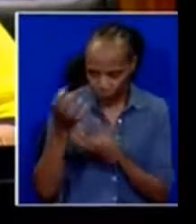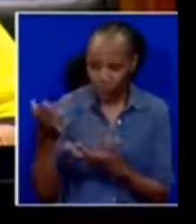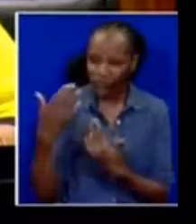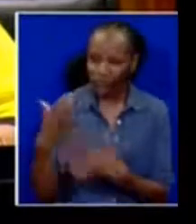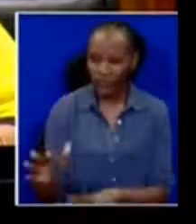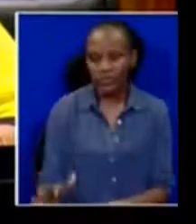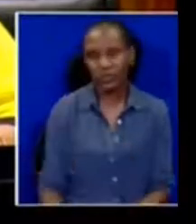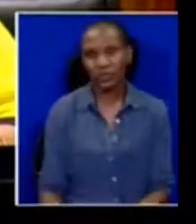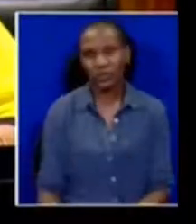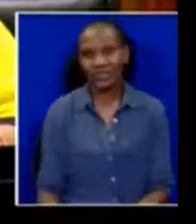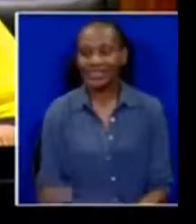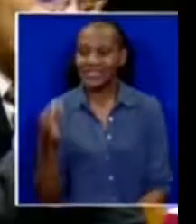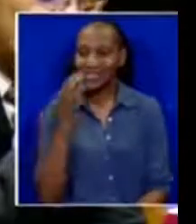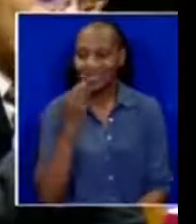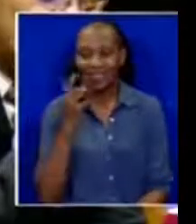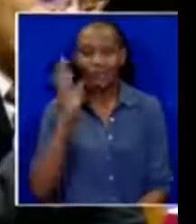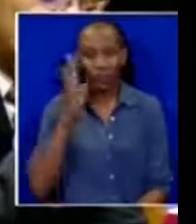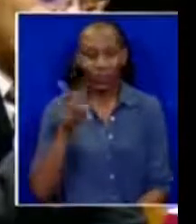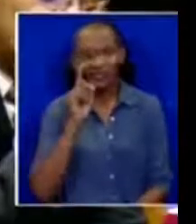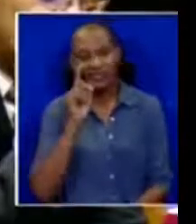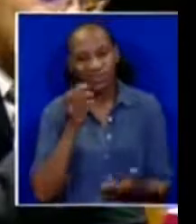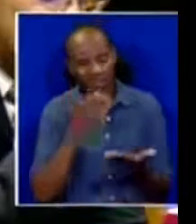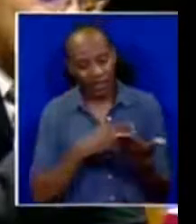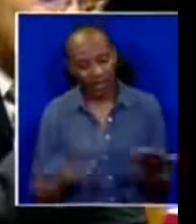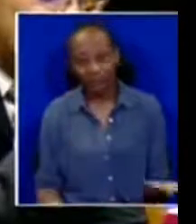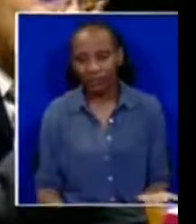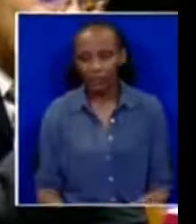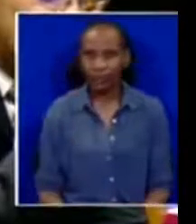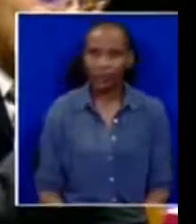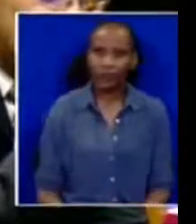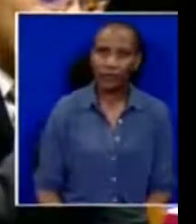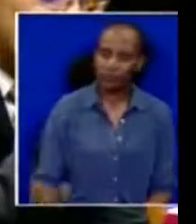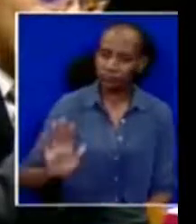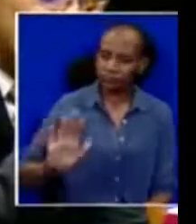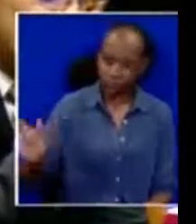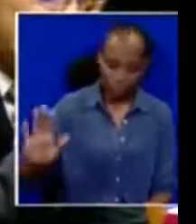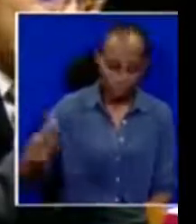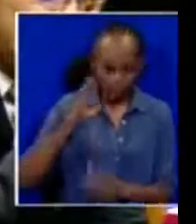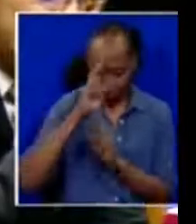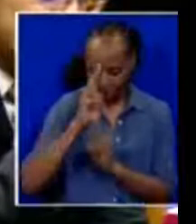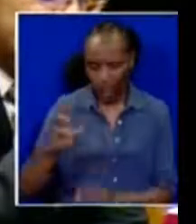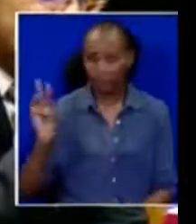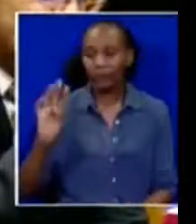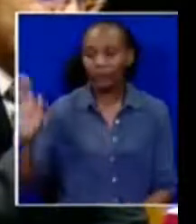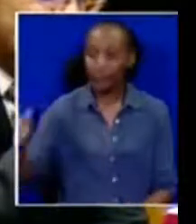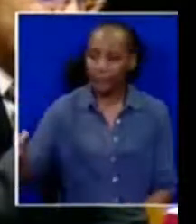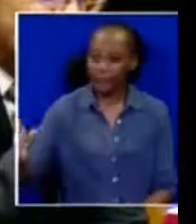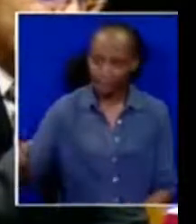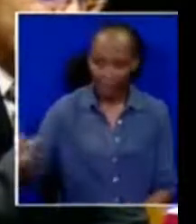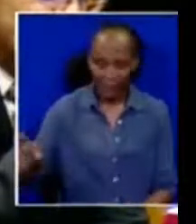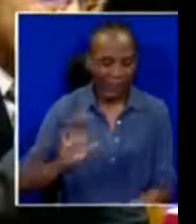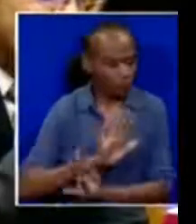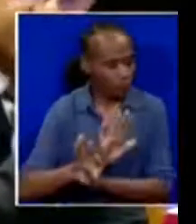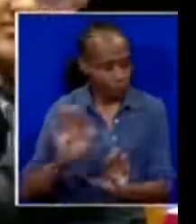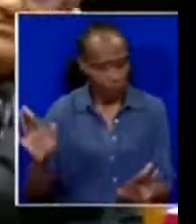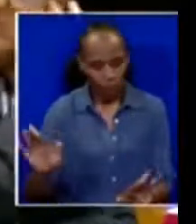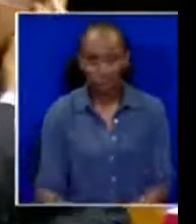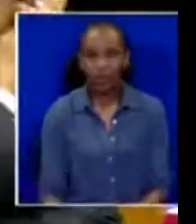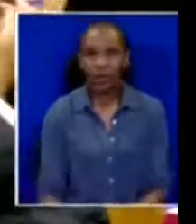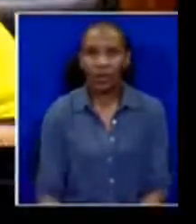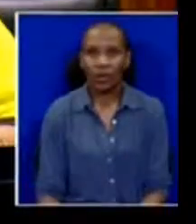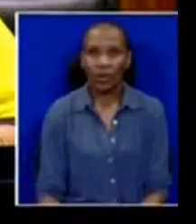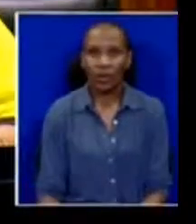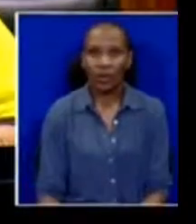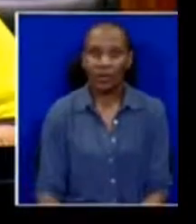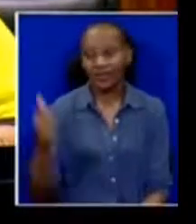has to check on that. But this was a written question to him long before he came here. Honorable Malema. He should have checked before he comes here.